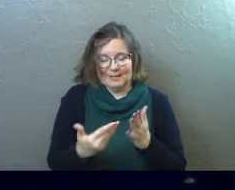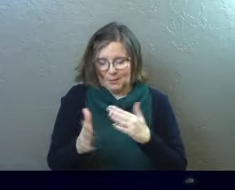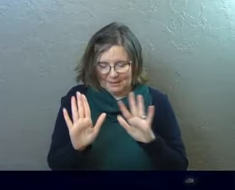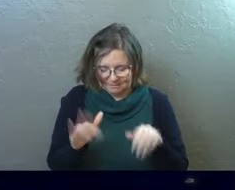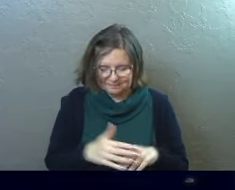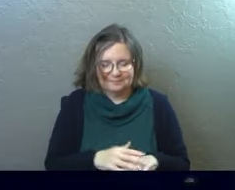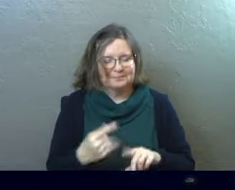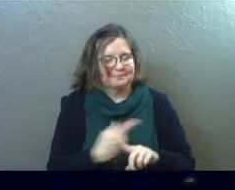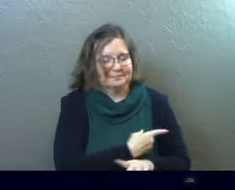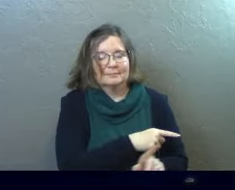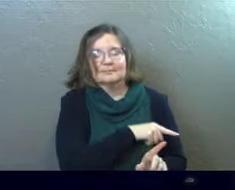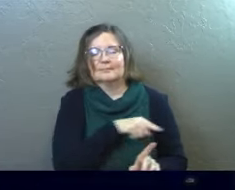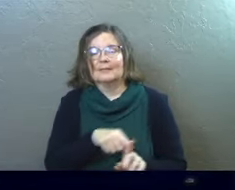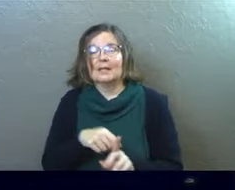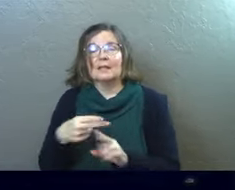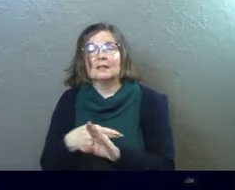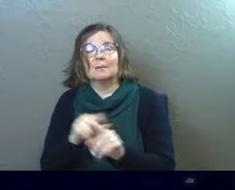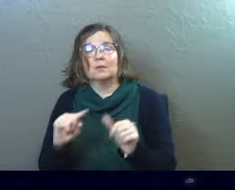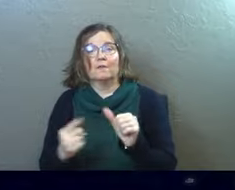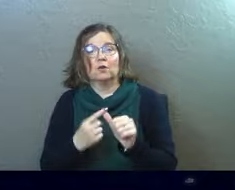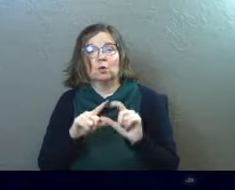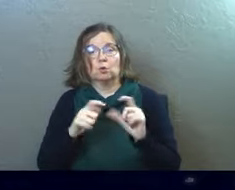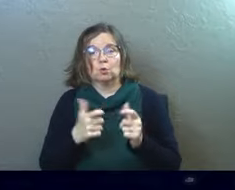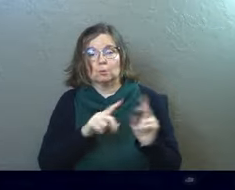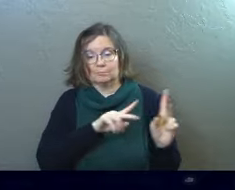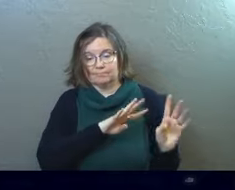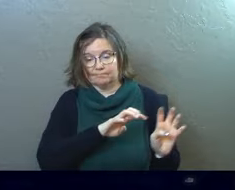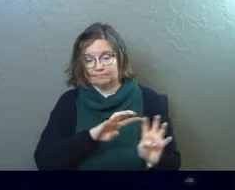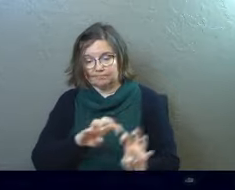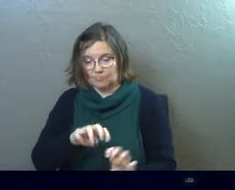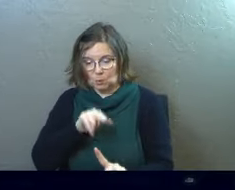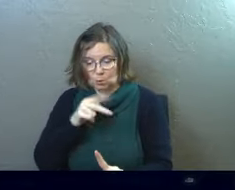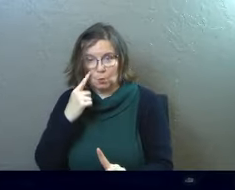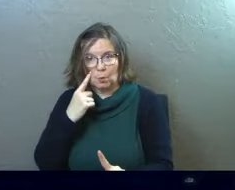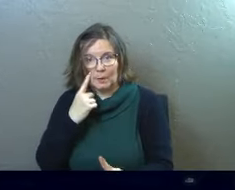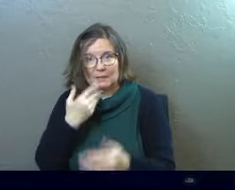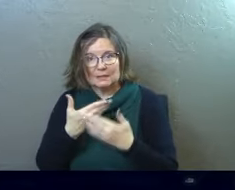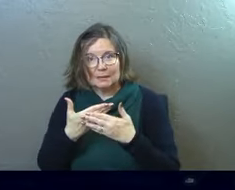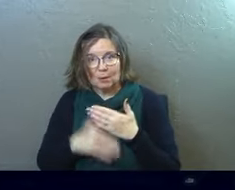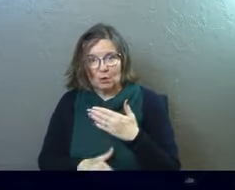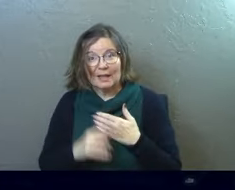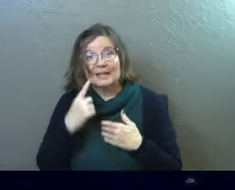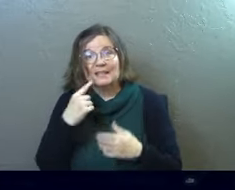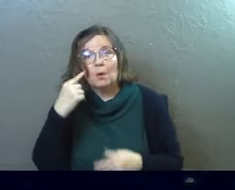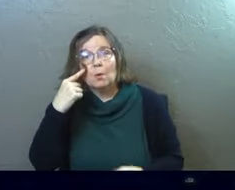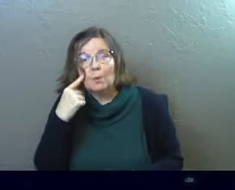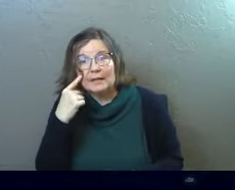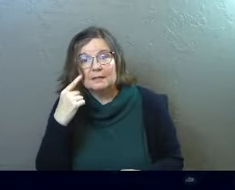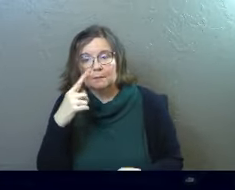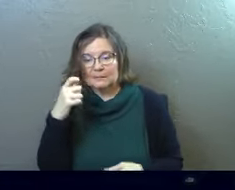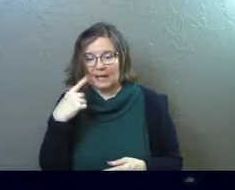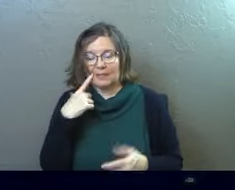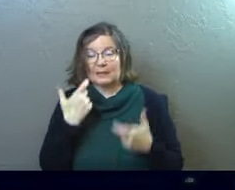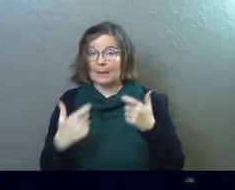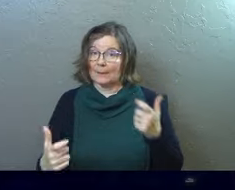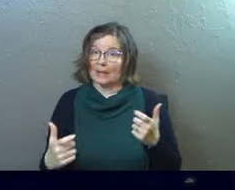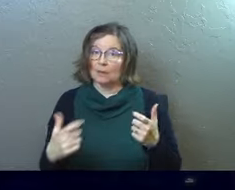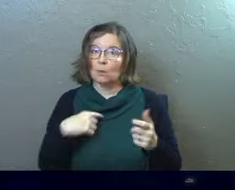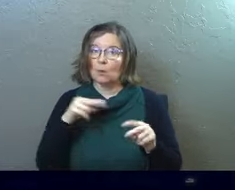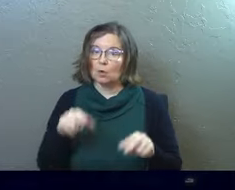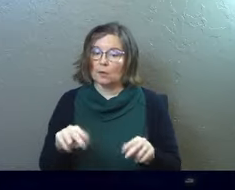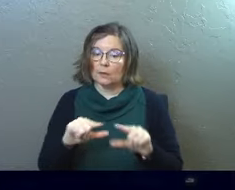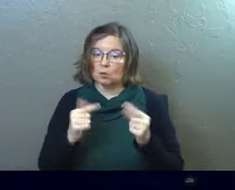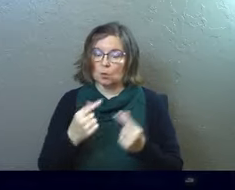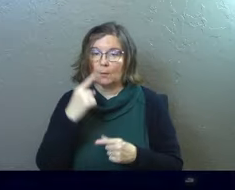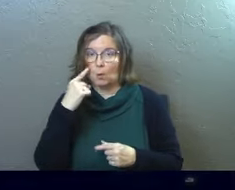Anyway, the shepherds were the first group of people to come and witness the birth. And I say witnesses, because I think that's big. We're going to look